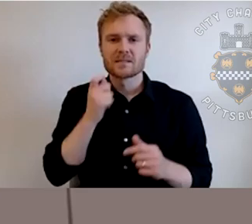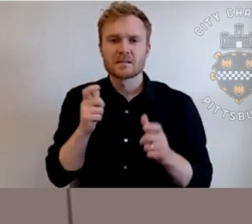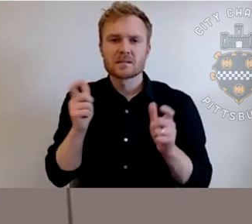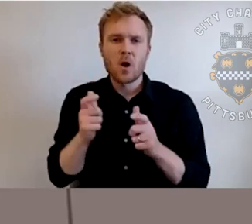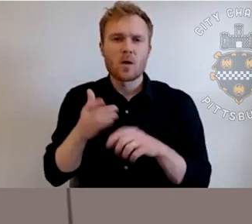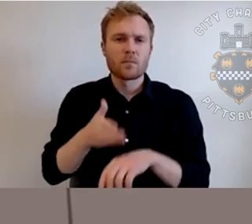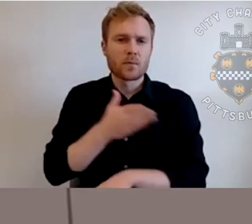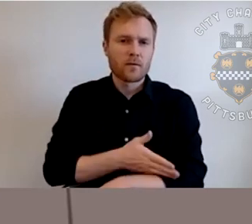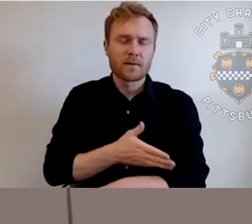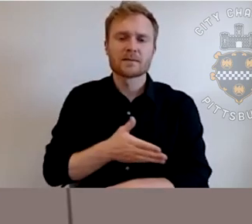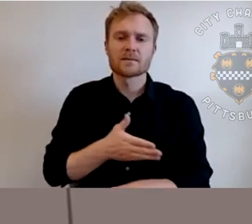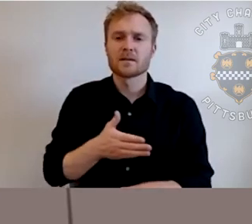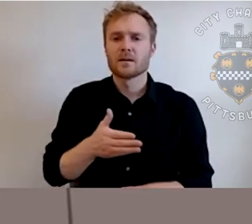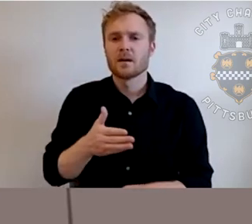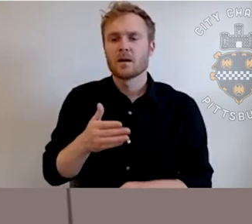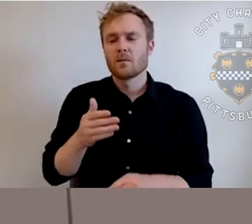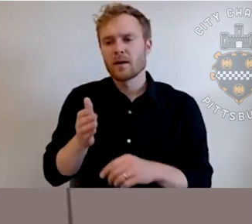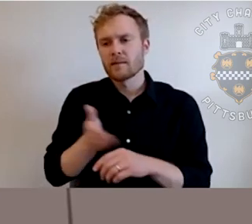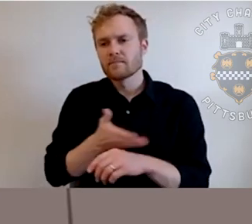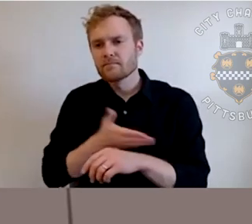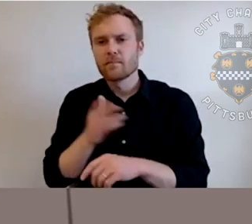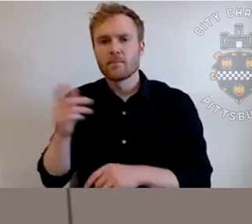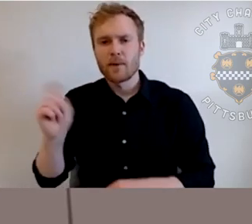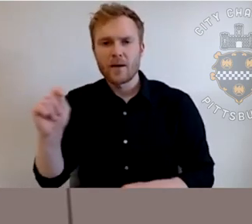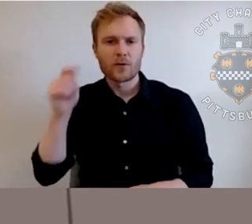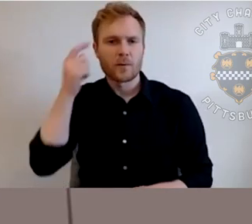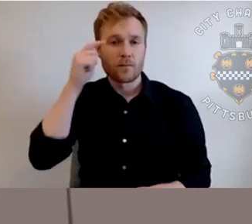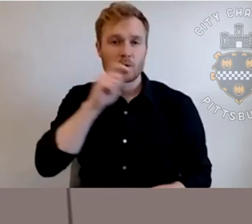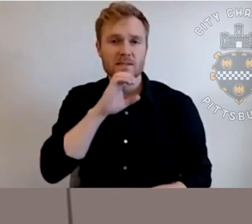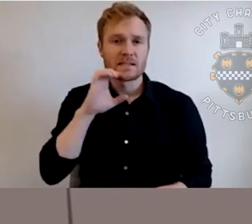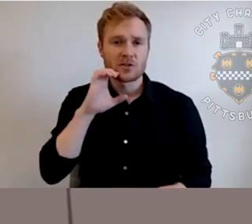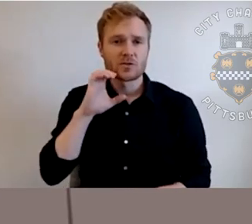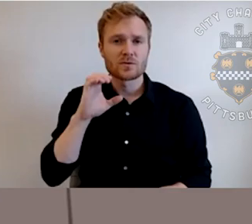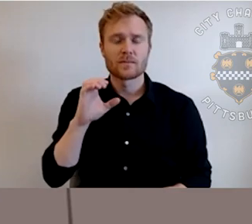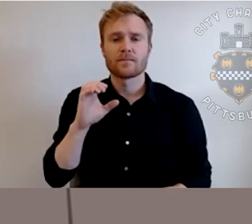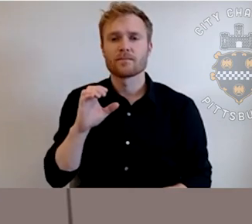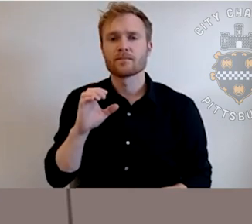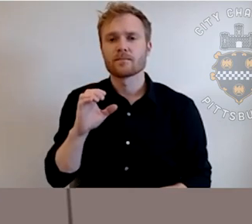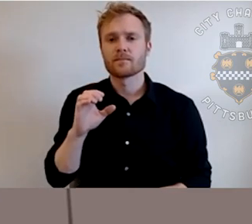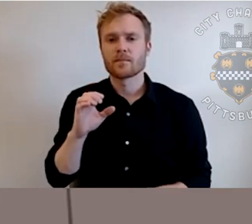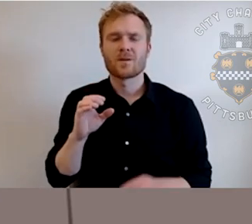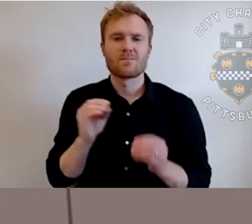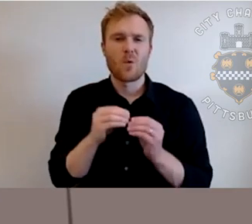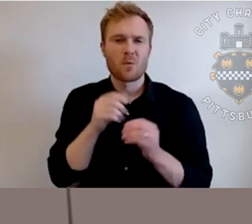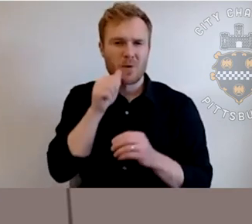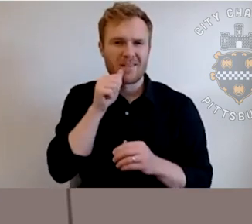comfort. We've renovated a bathroom, um, for the seniors, um, to provide a little bit more privacy, um, as well as we've just done